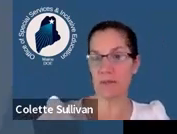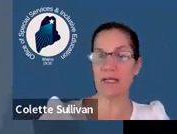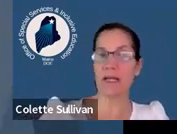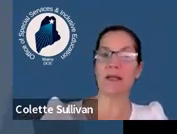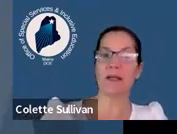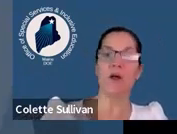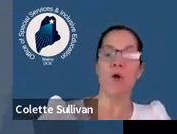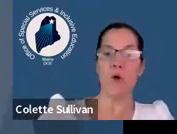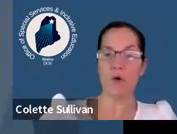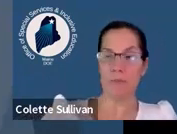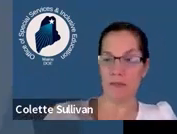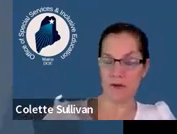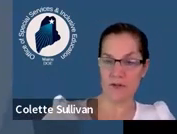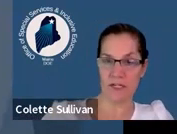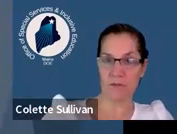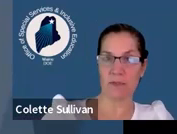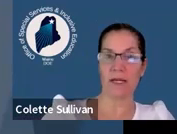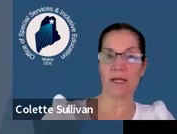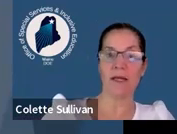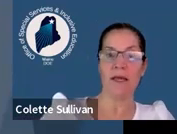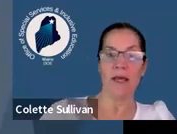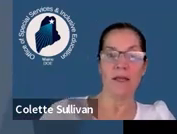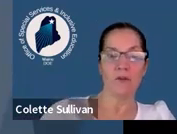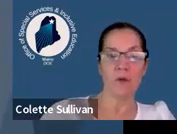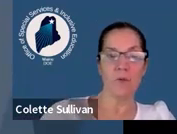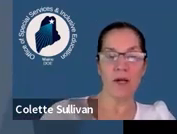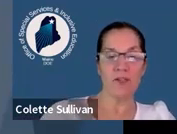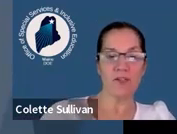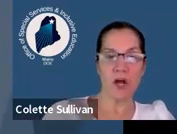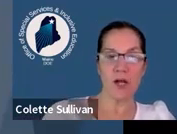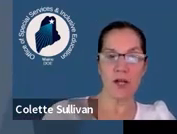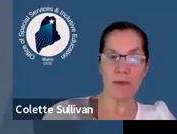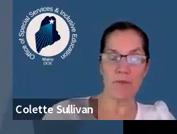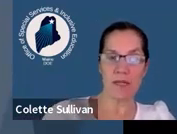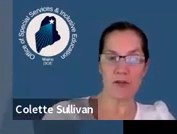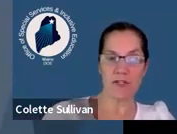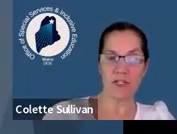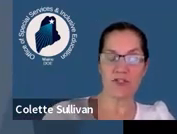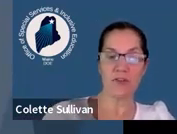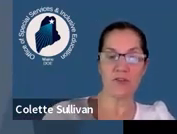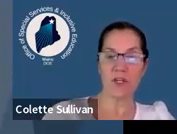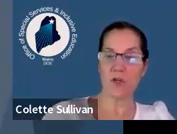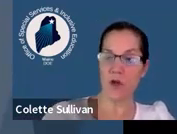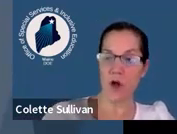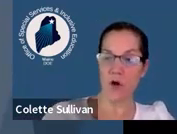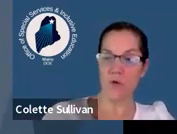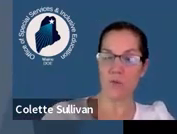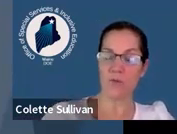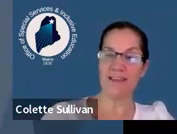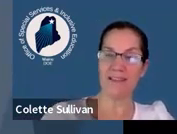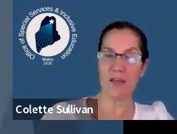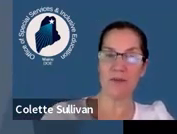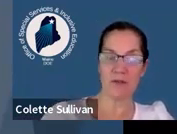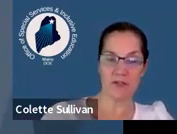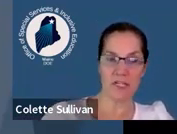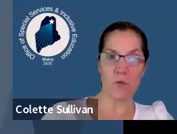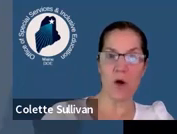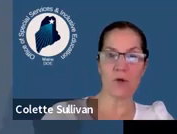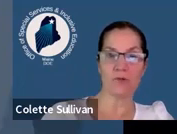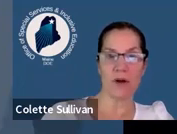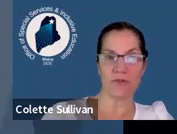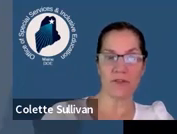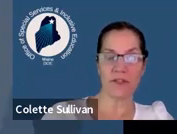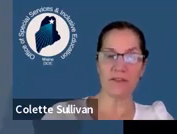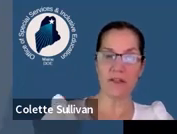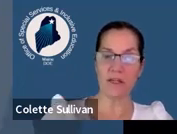post-secondary planning, or B-13 planning. So we wanted to talk about B-13 just so that you know, when we say B-13,